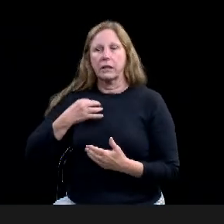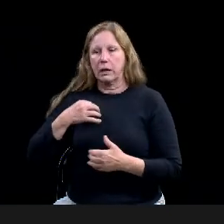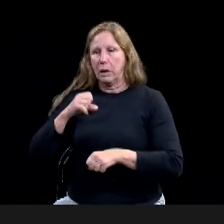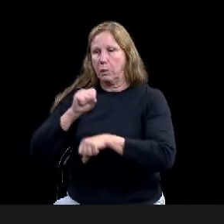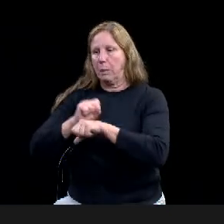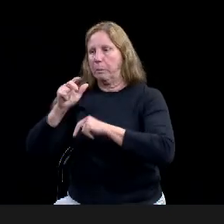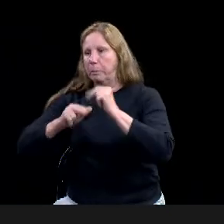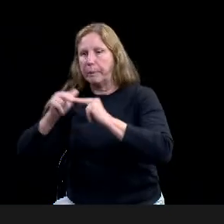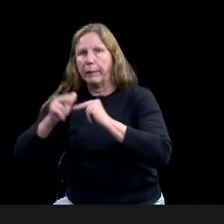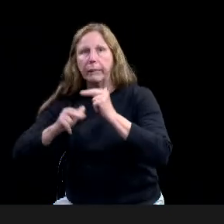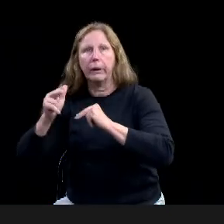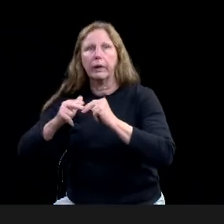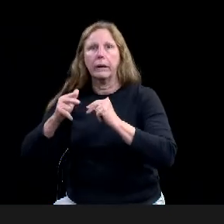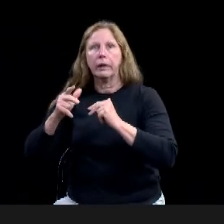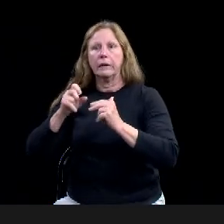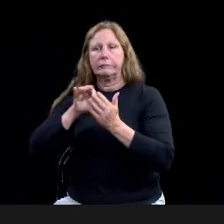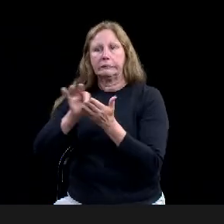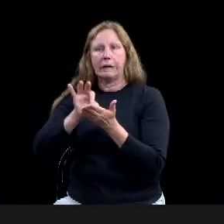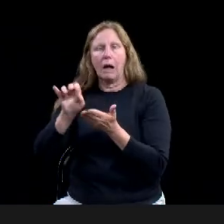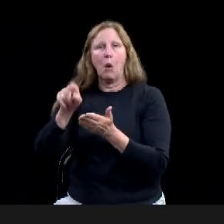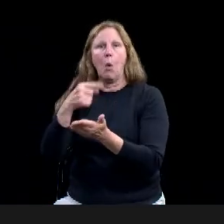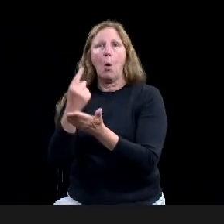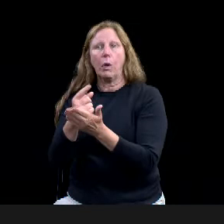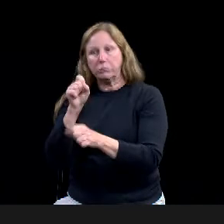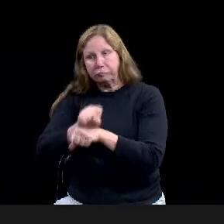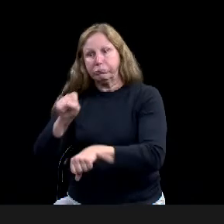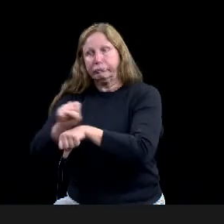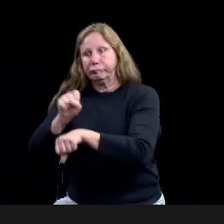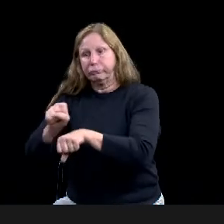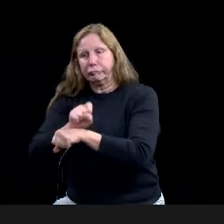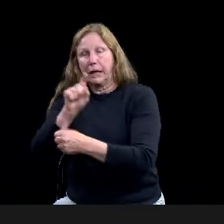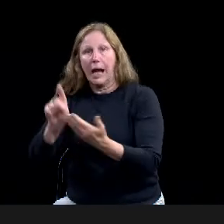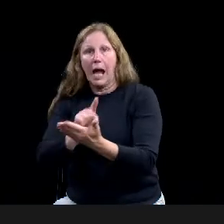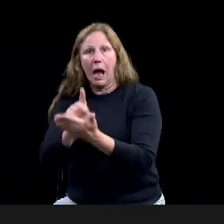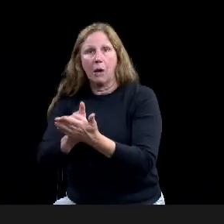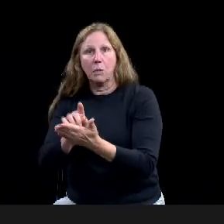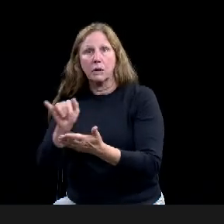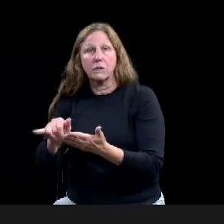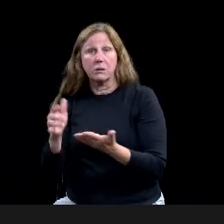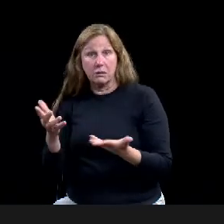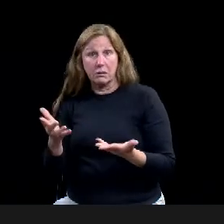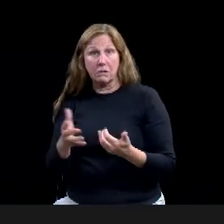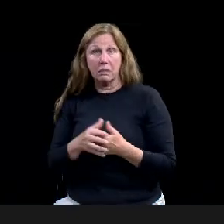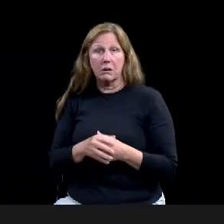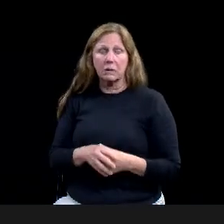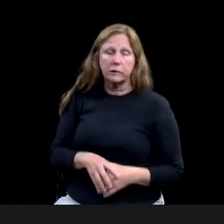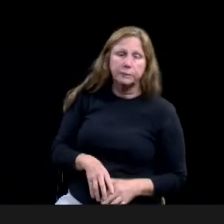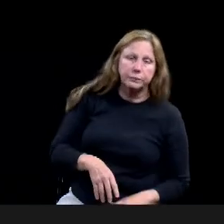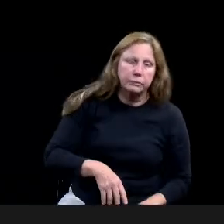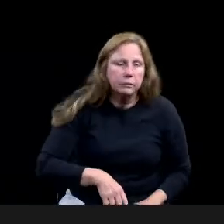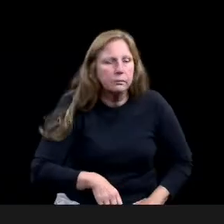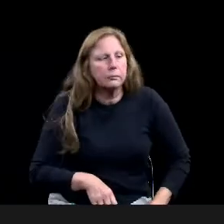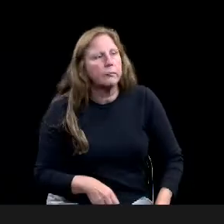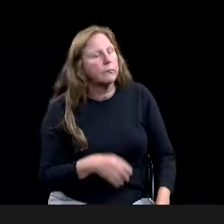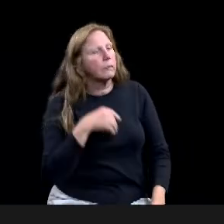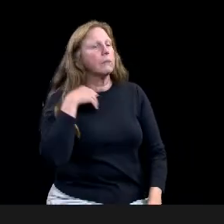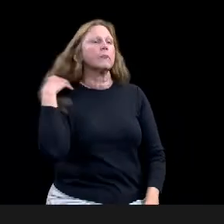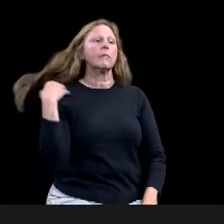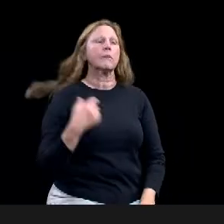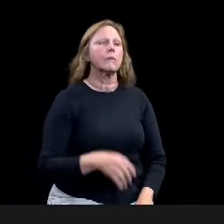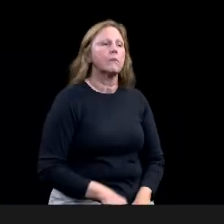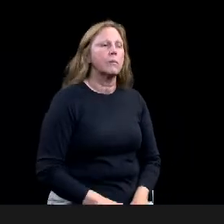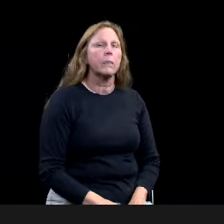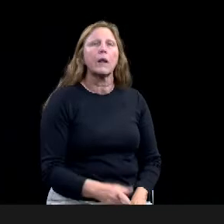You have, uh, an allowance proposed for that for the, there will be some planning. Let me back up, not for the